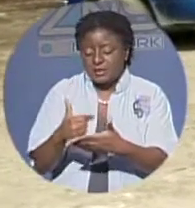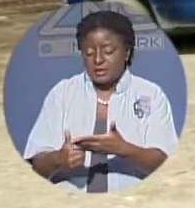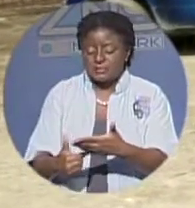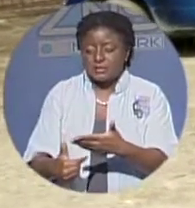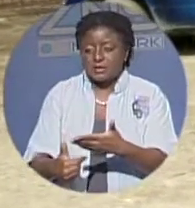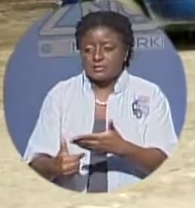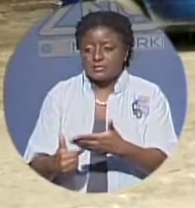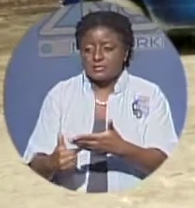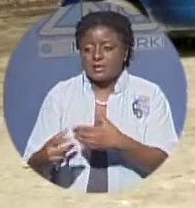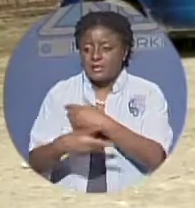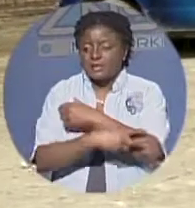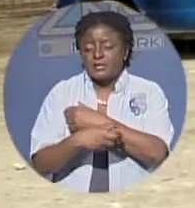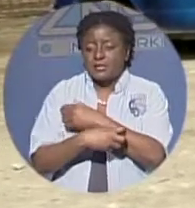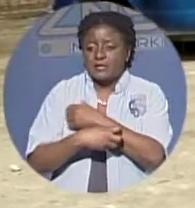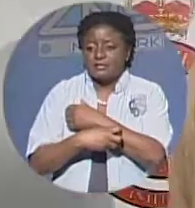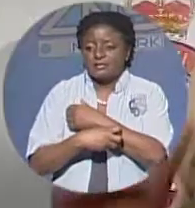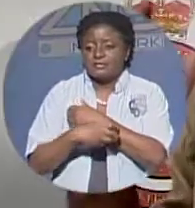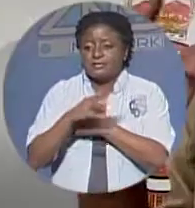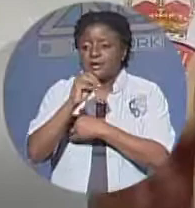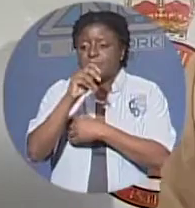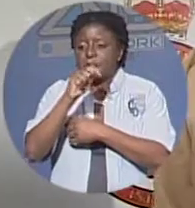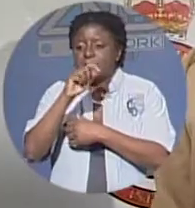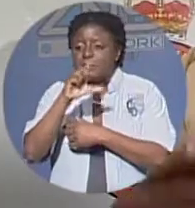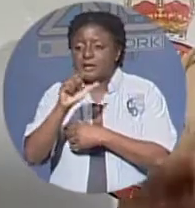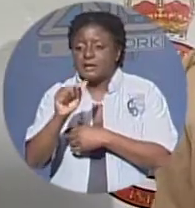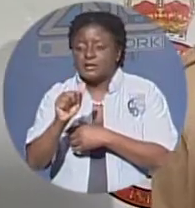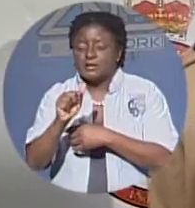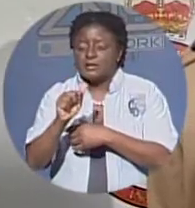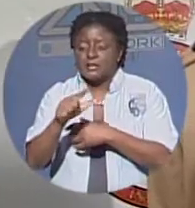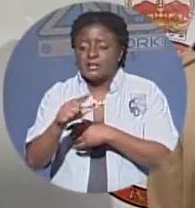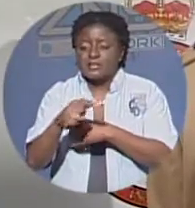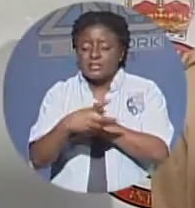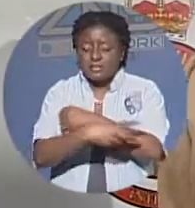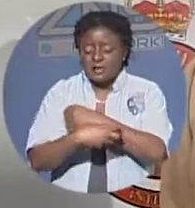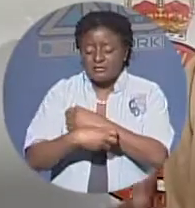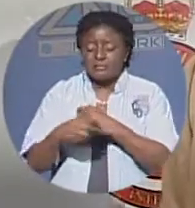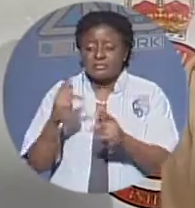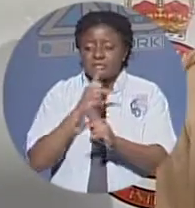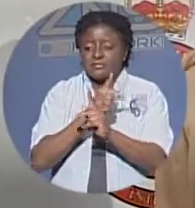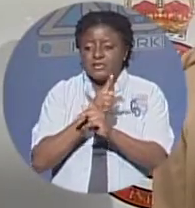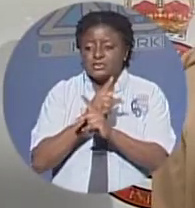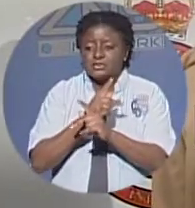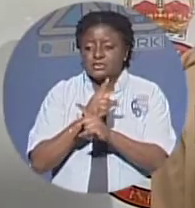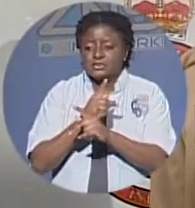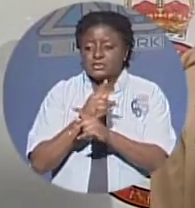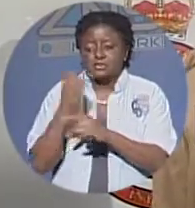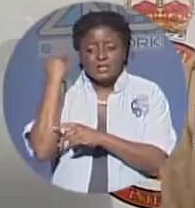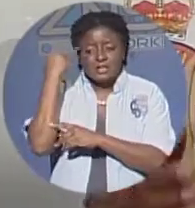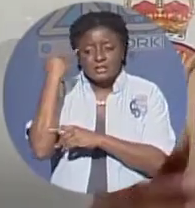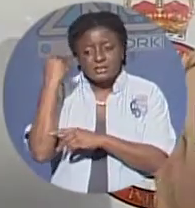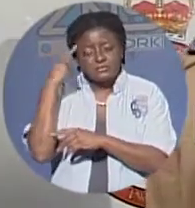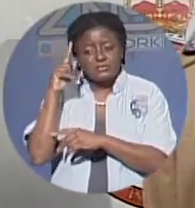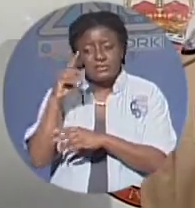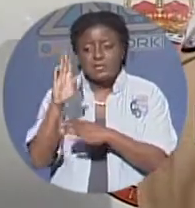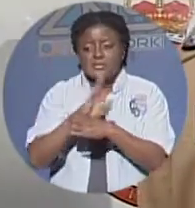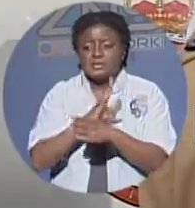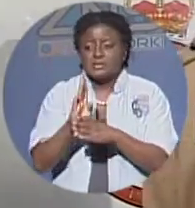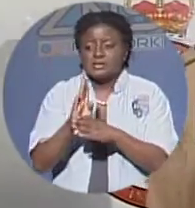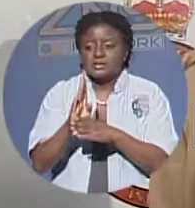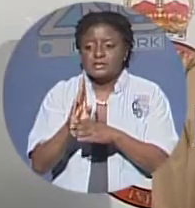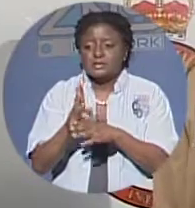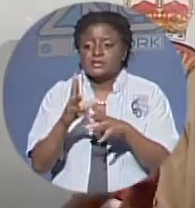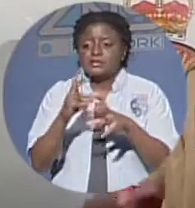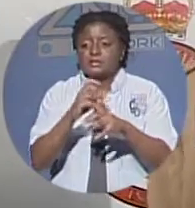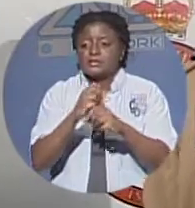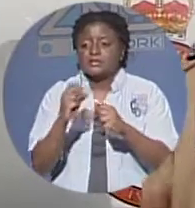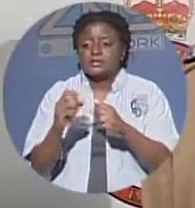business owners we want you to secure your property put surveillance cameras there if necessary we